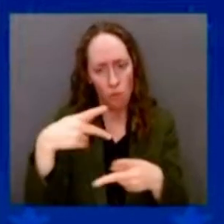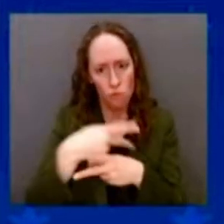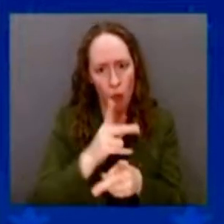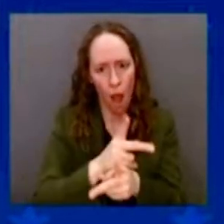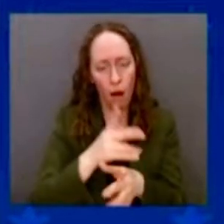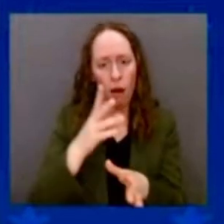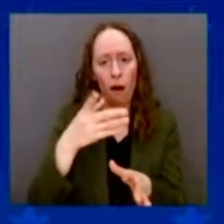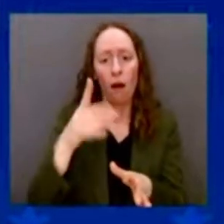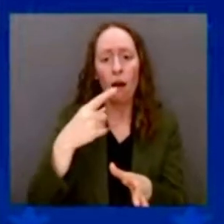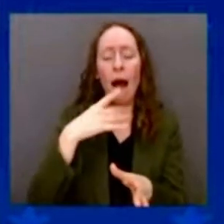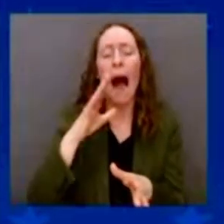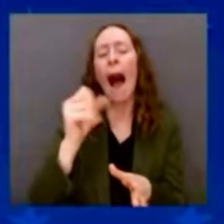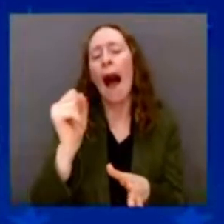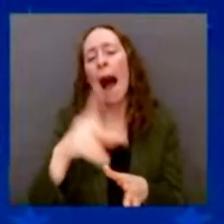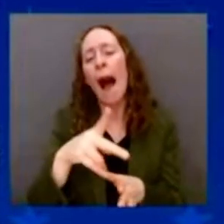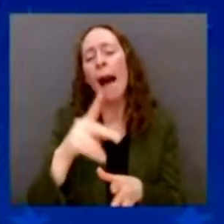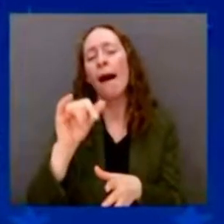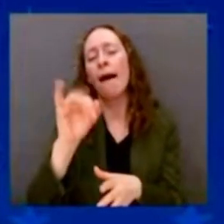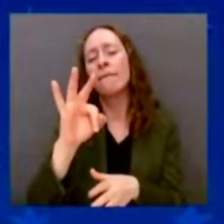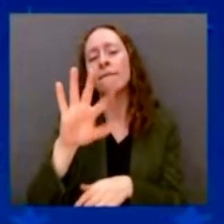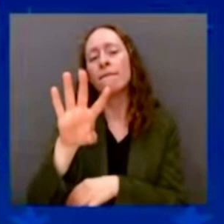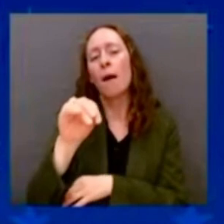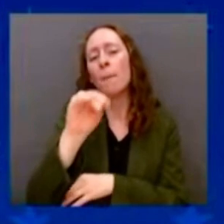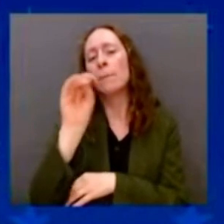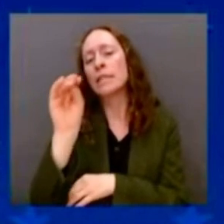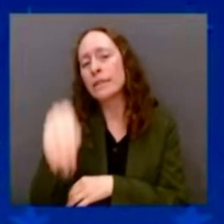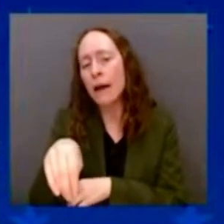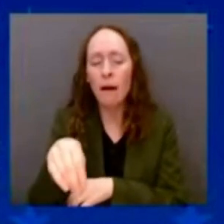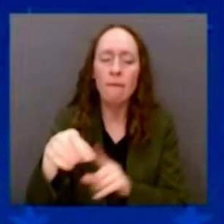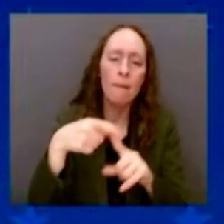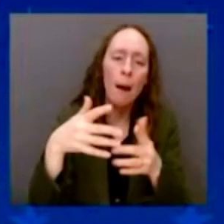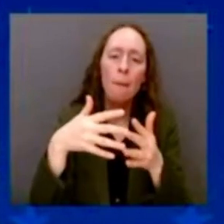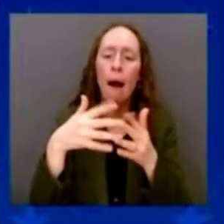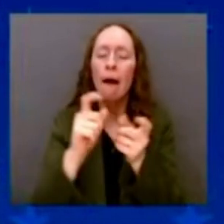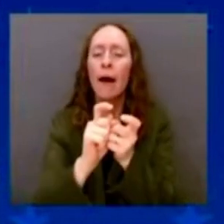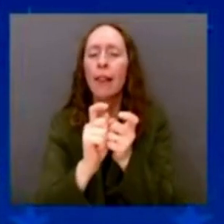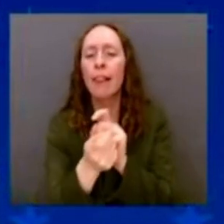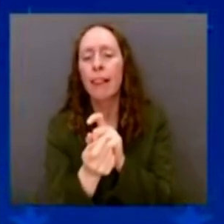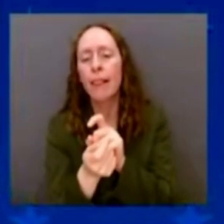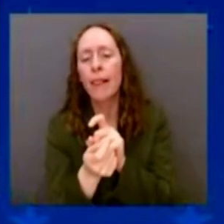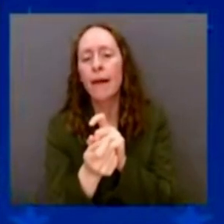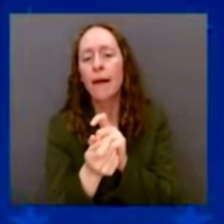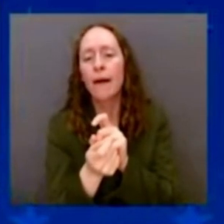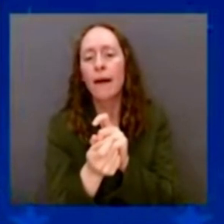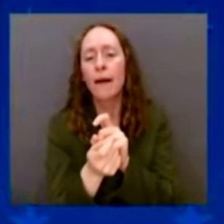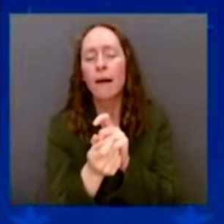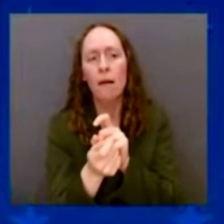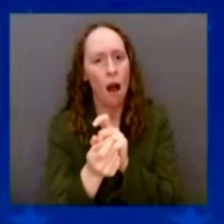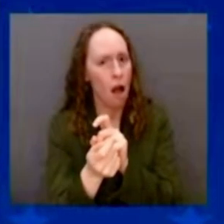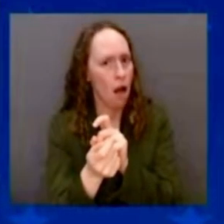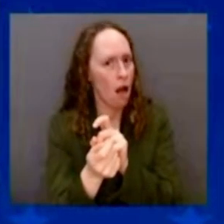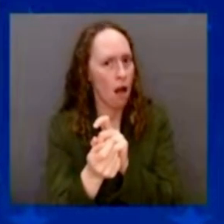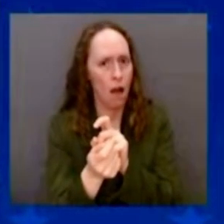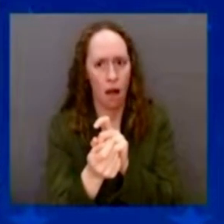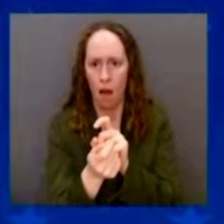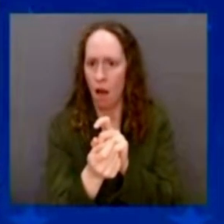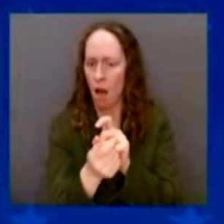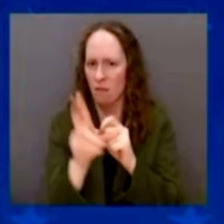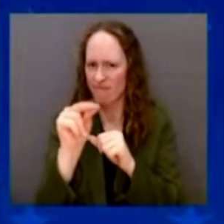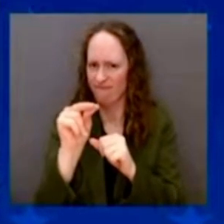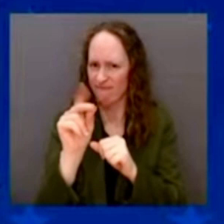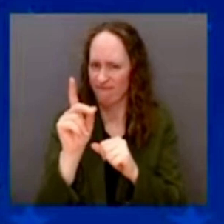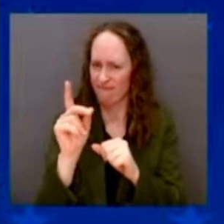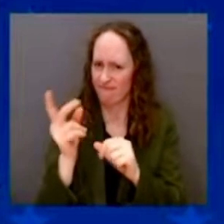I made sure it's a minimum of 60 percent, and we're going for 100 percent, and we're creating a whole hell of a lot of jobs.